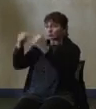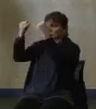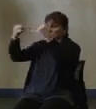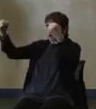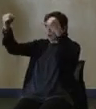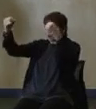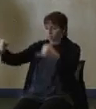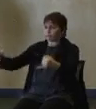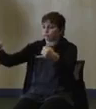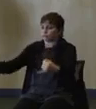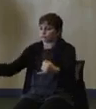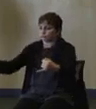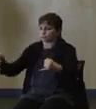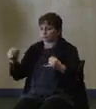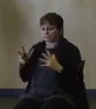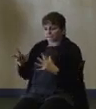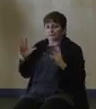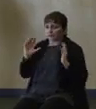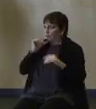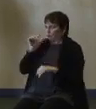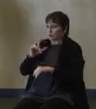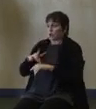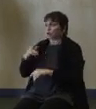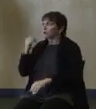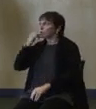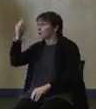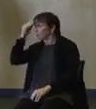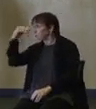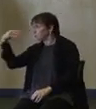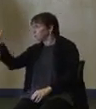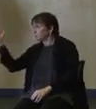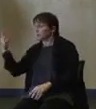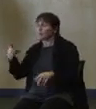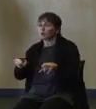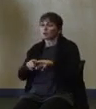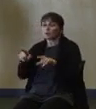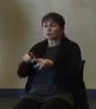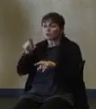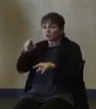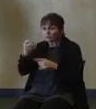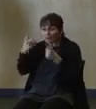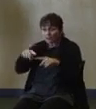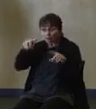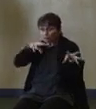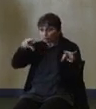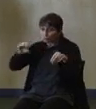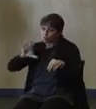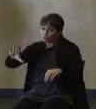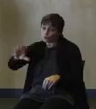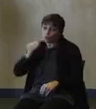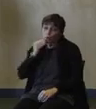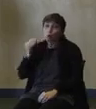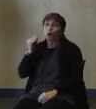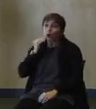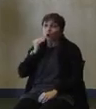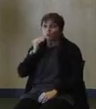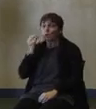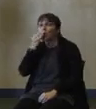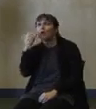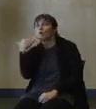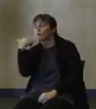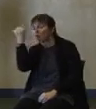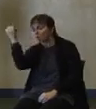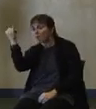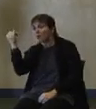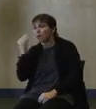If you do lose power, call your utility immediately to let them know that you have lost power. Don't assume